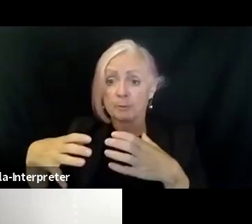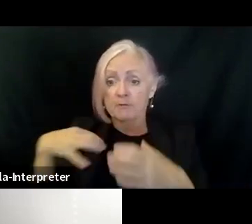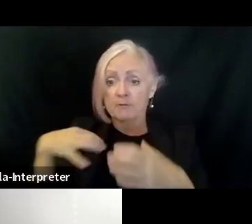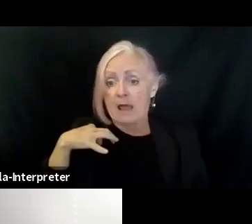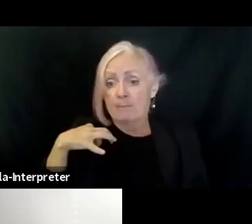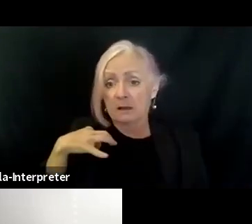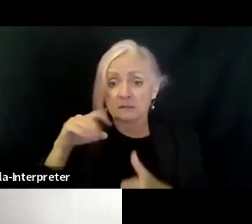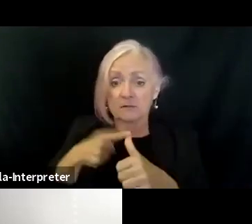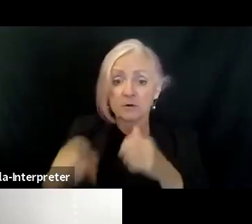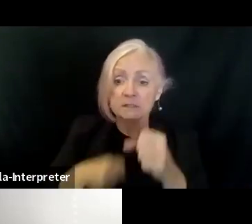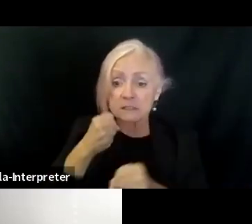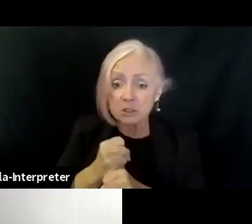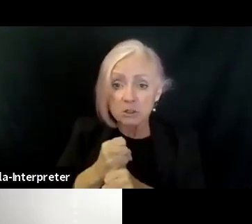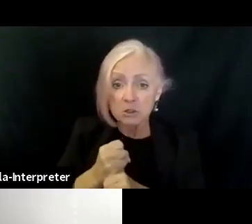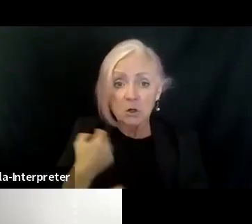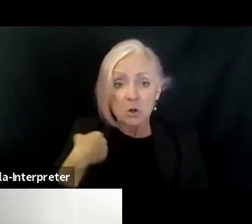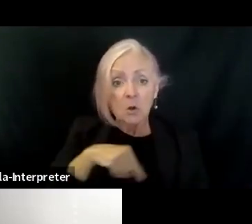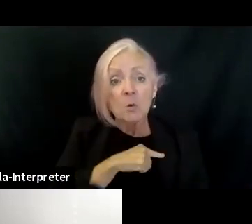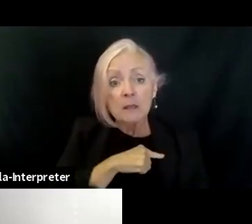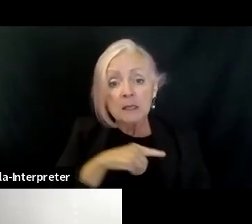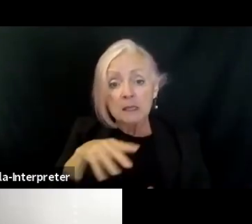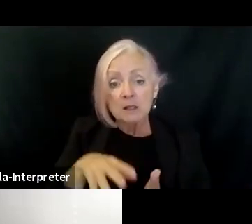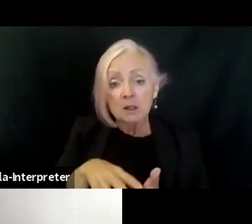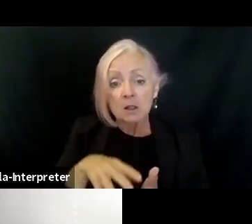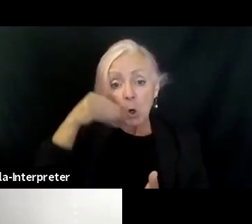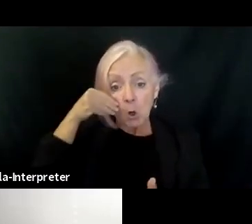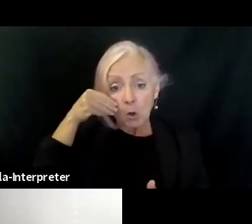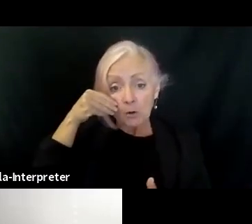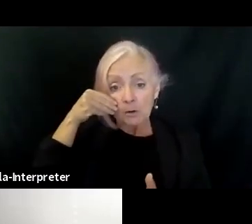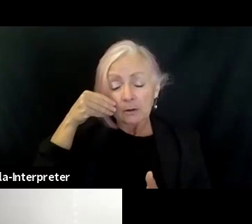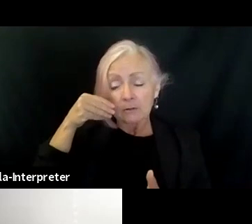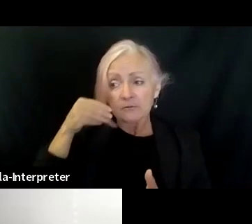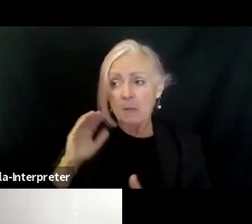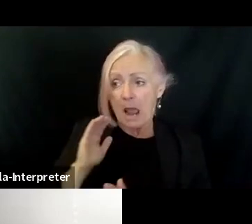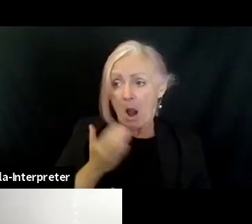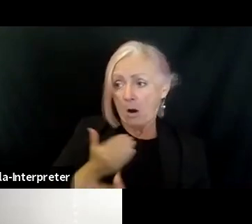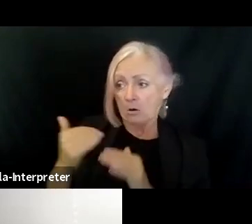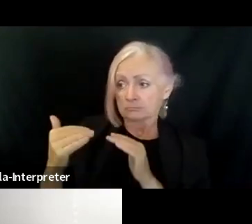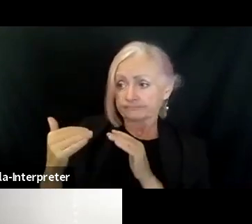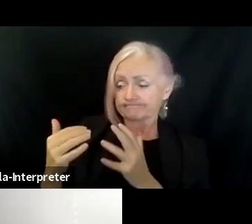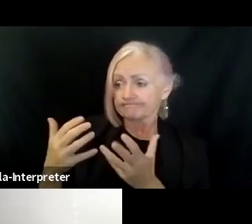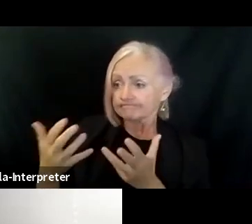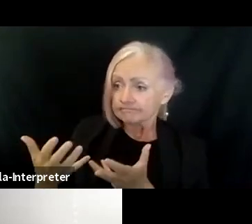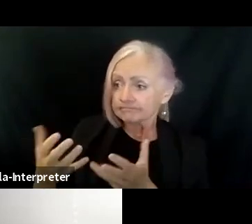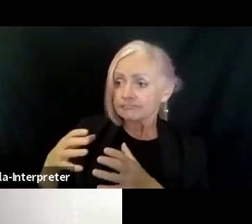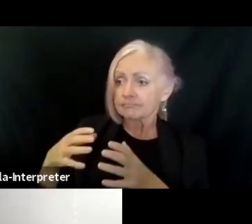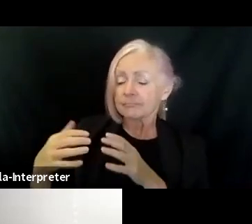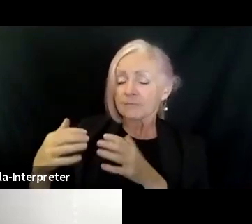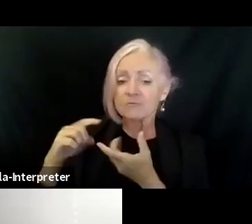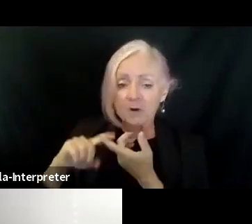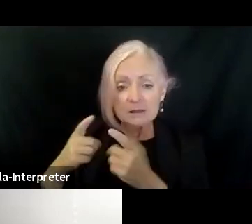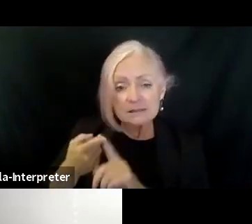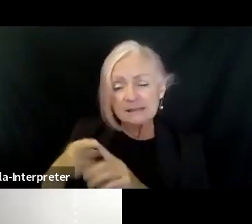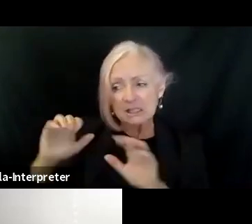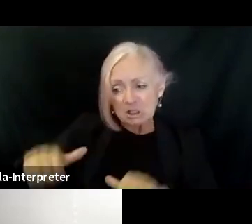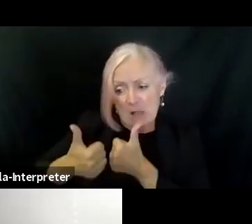but we also learned from some really compassionate colleagues of ours. They challenged us that, um, sometimes